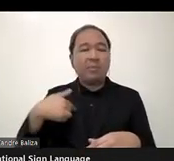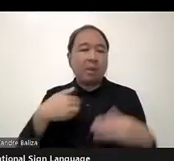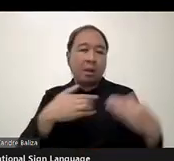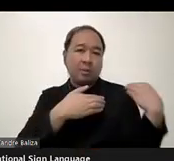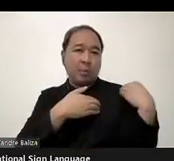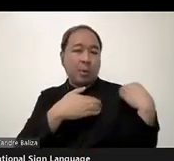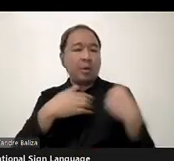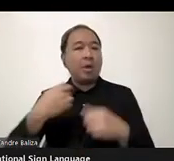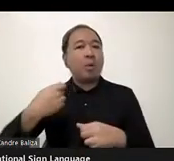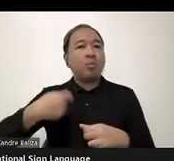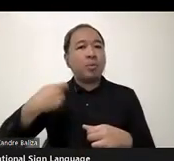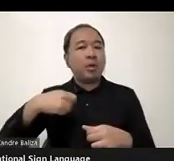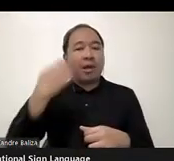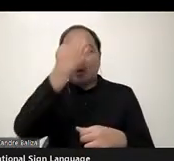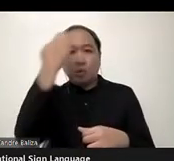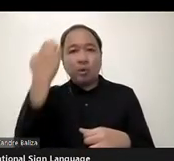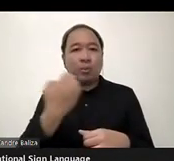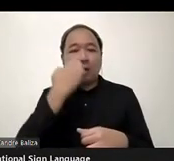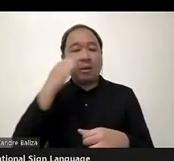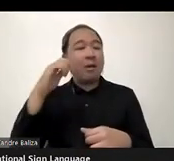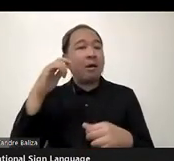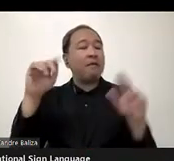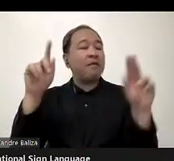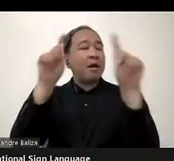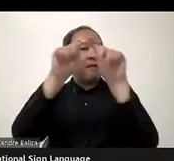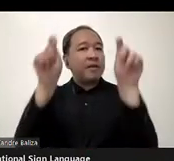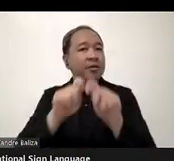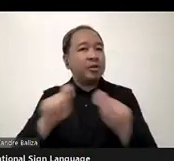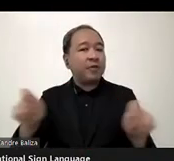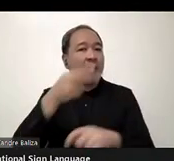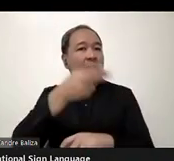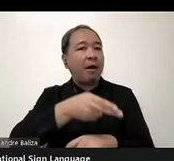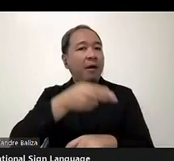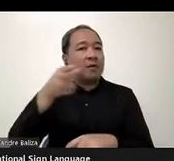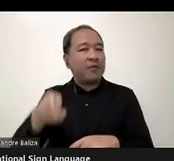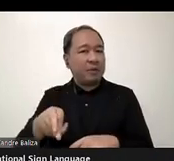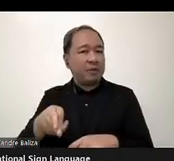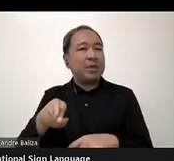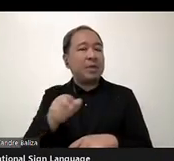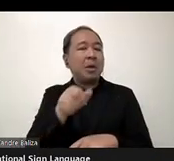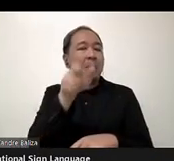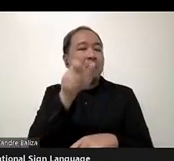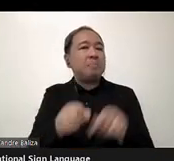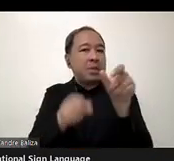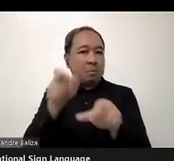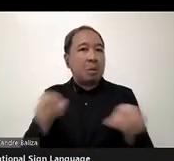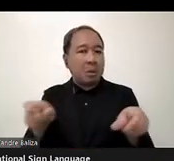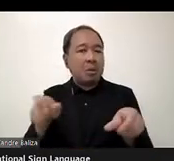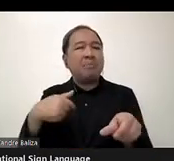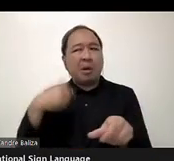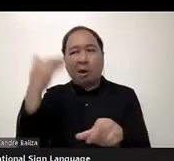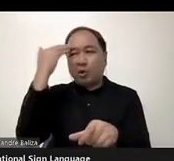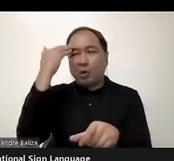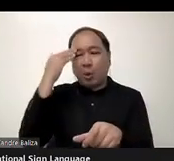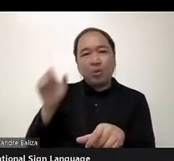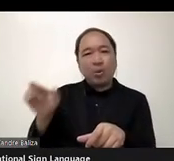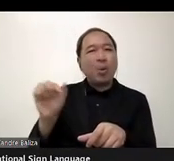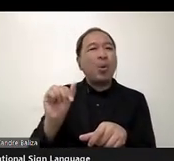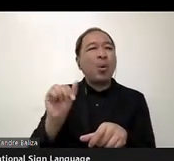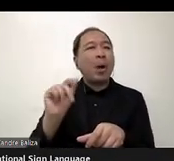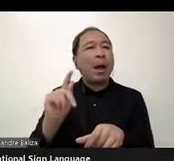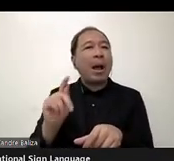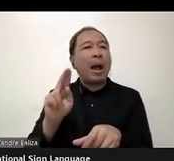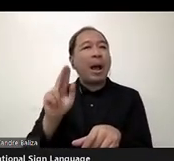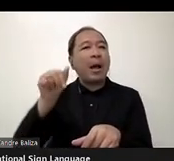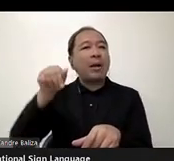Federation of Hard of Hearing People. And I work very closely with Akram. So I would like to say after what we have heard today,